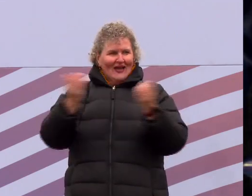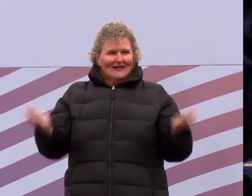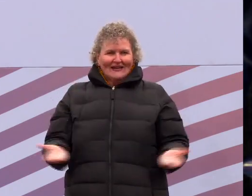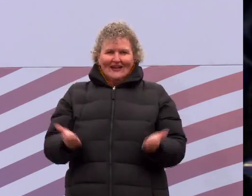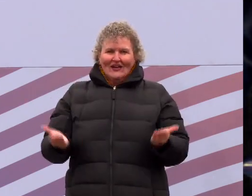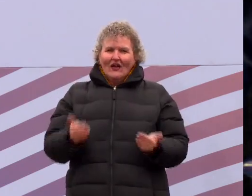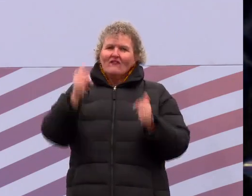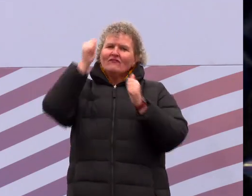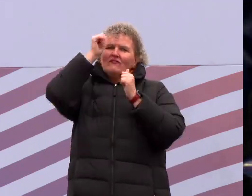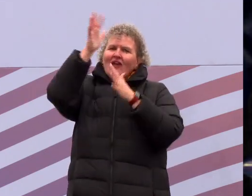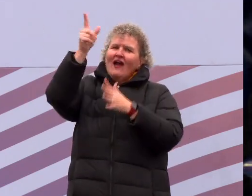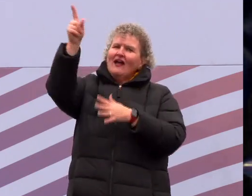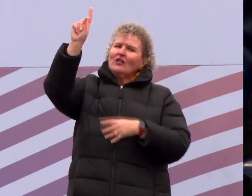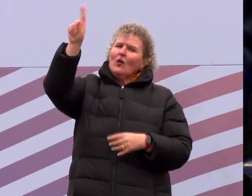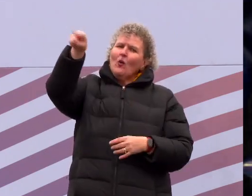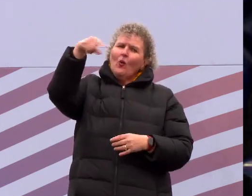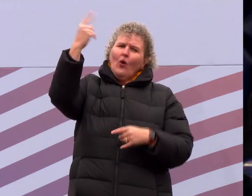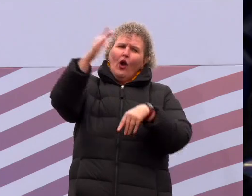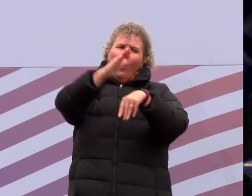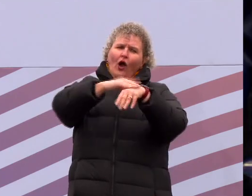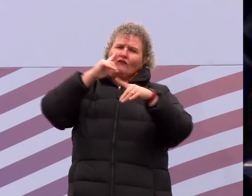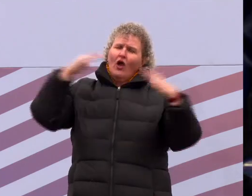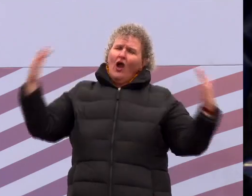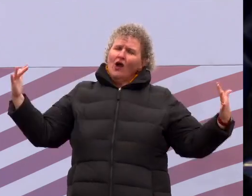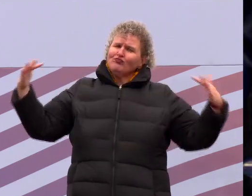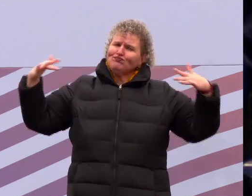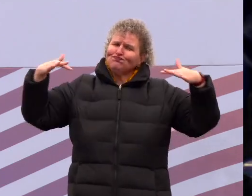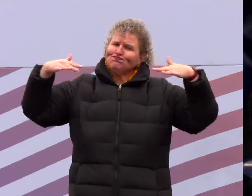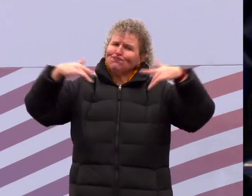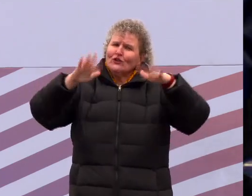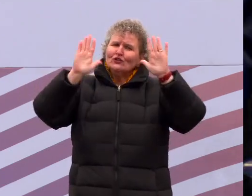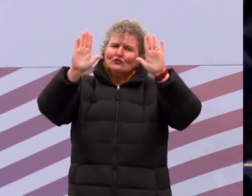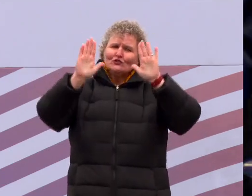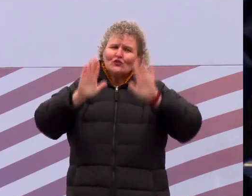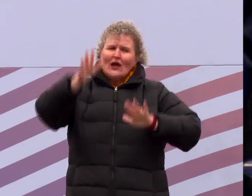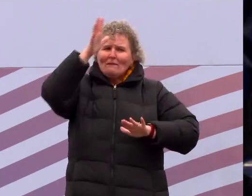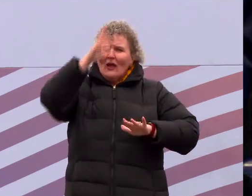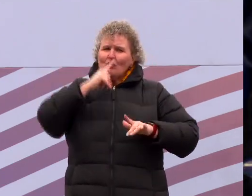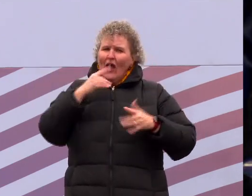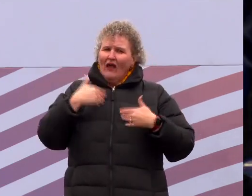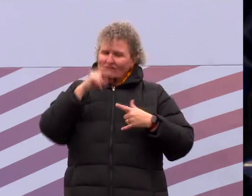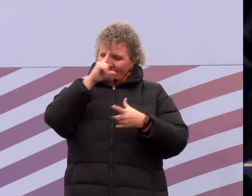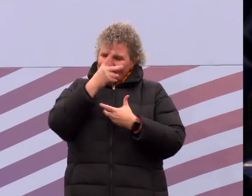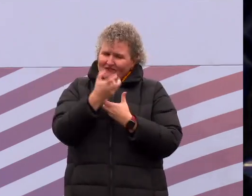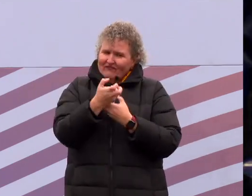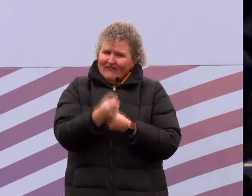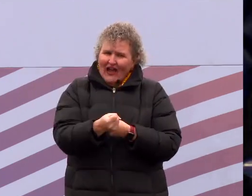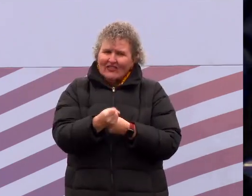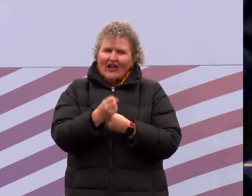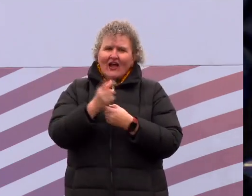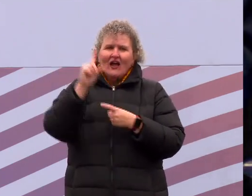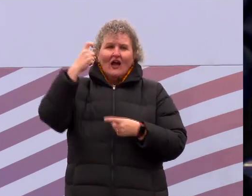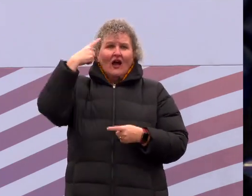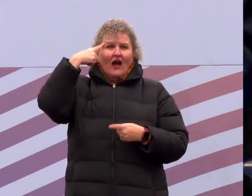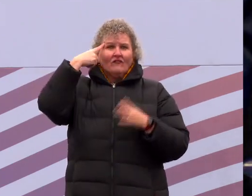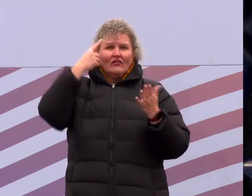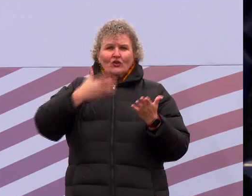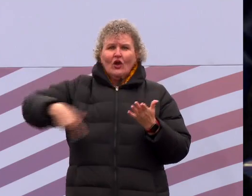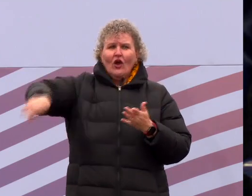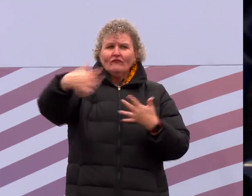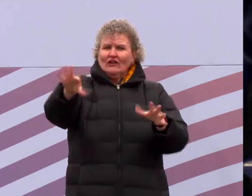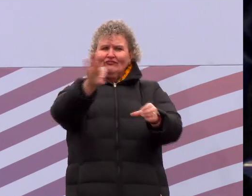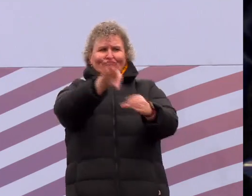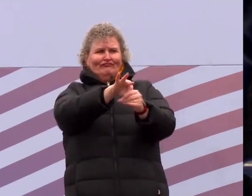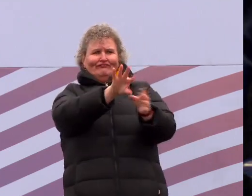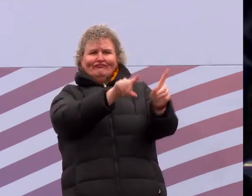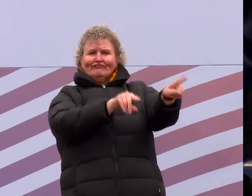have called and assembled in this place these great men of faith, such as our governor-elect Josh Shapiro. Only you,